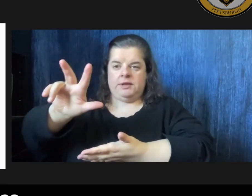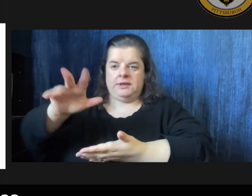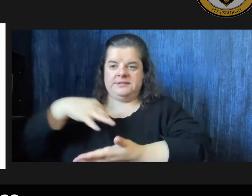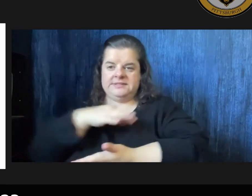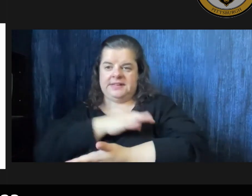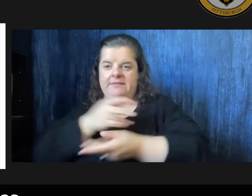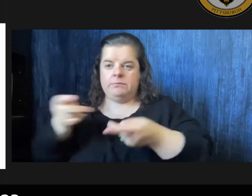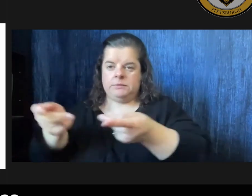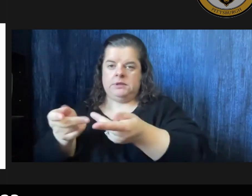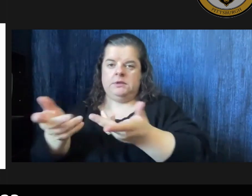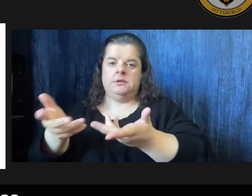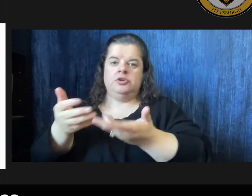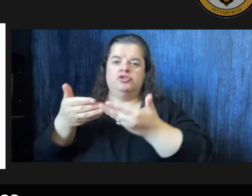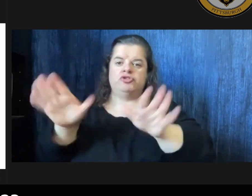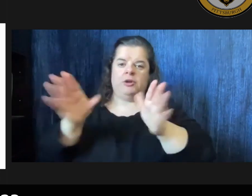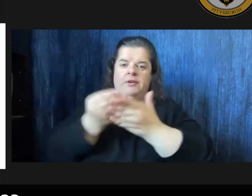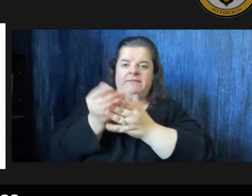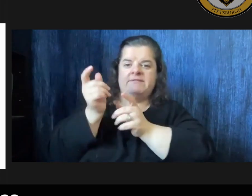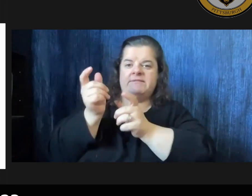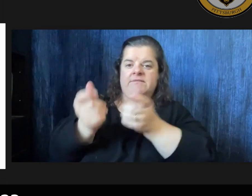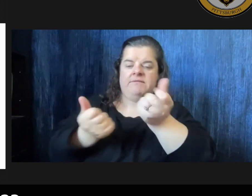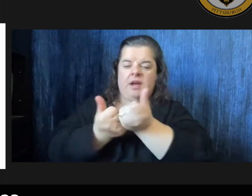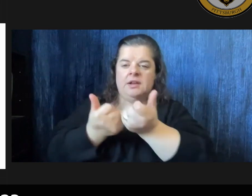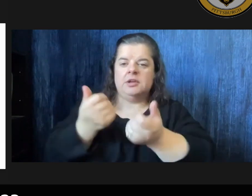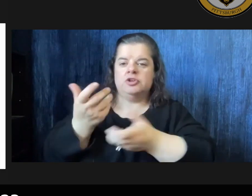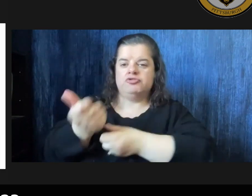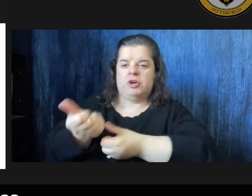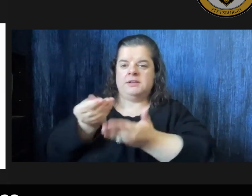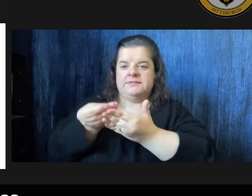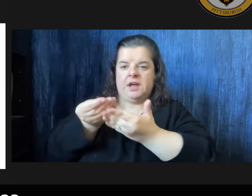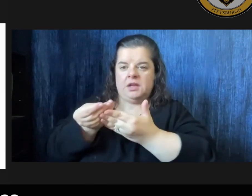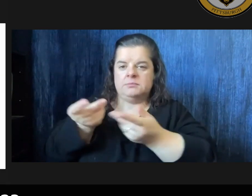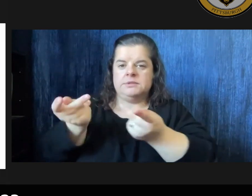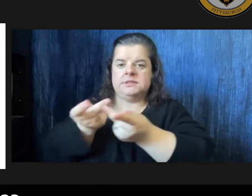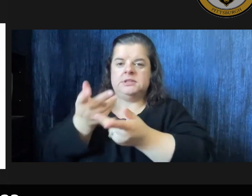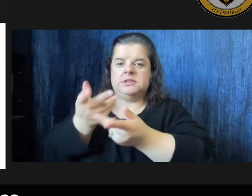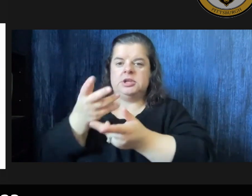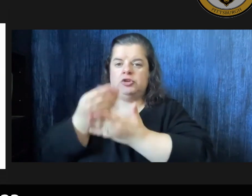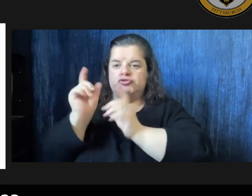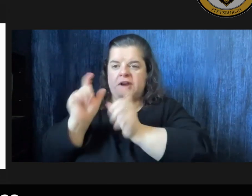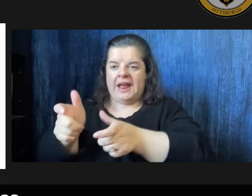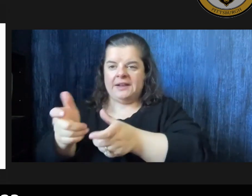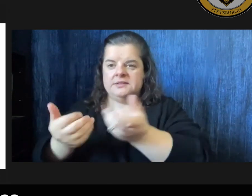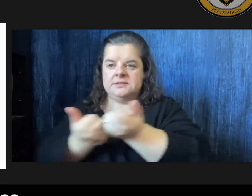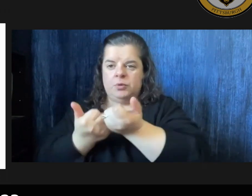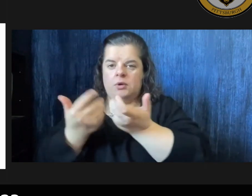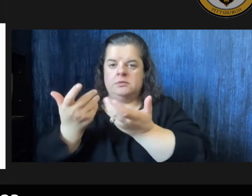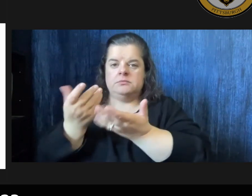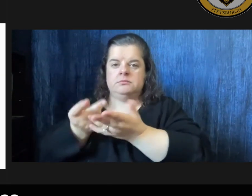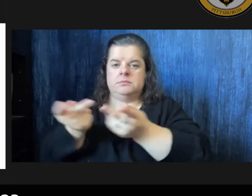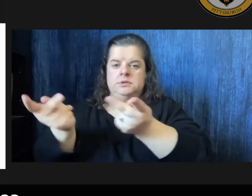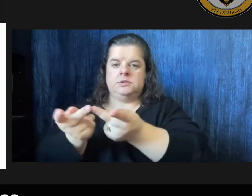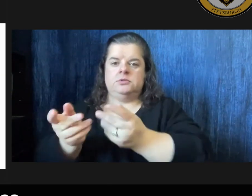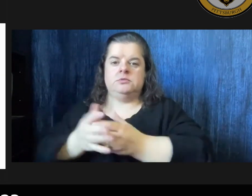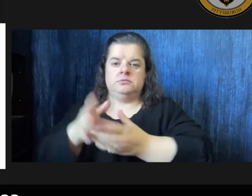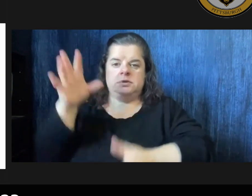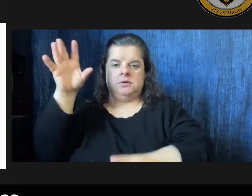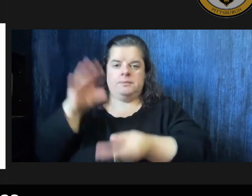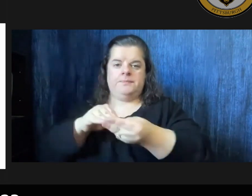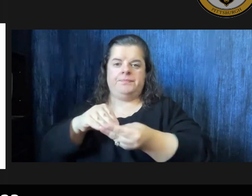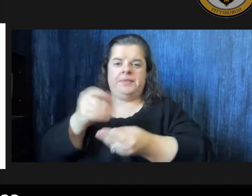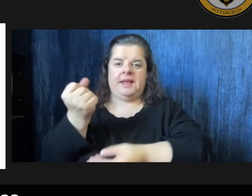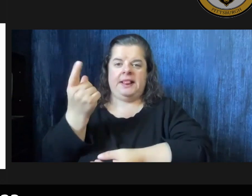include general funded positions trust fund positions and grant funded positions a net total of 11